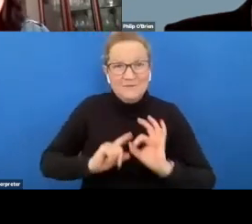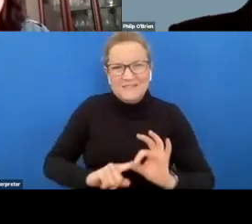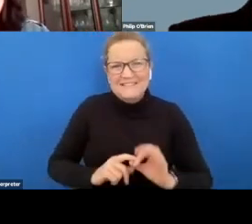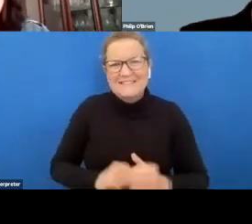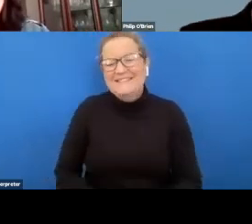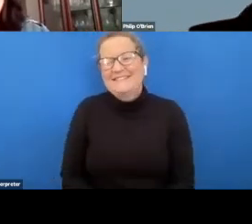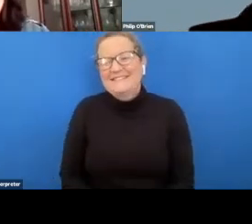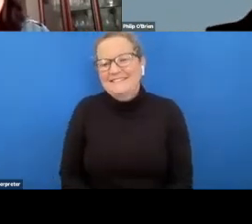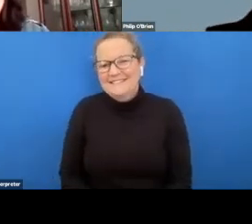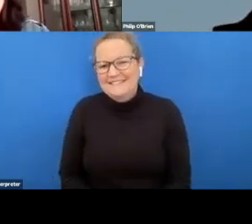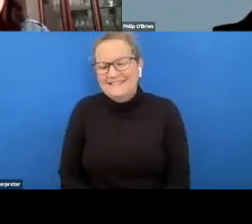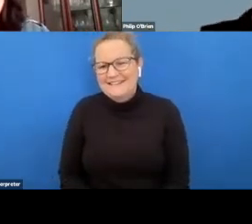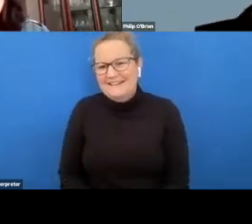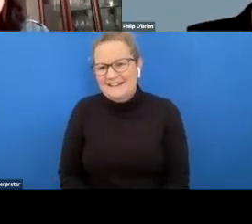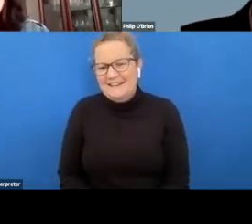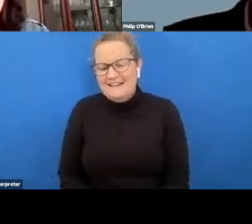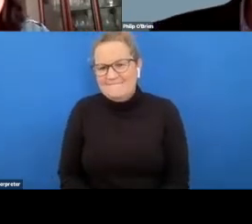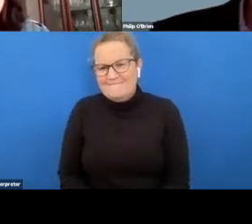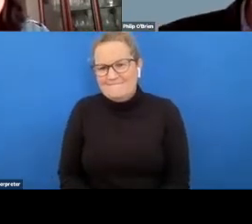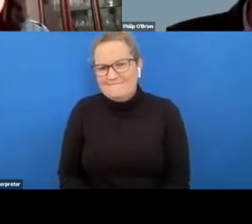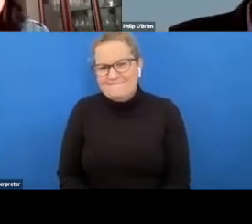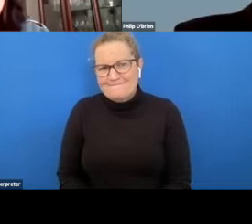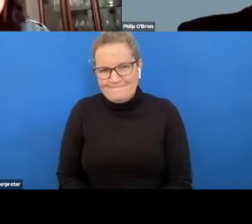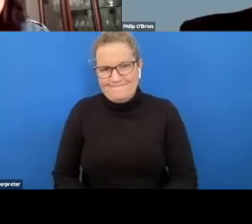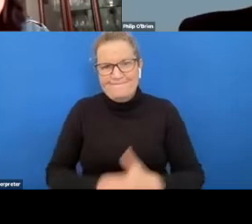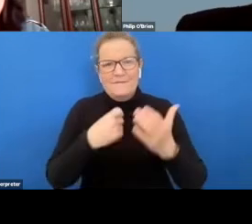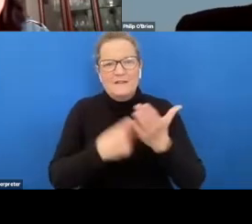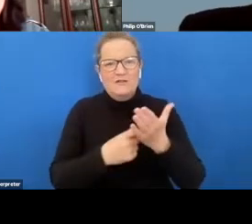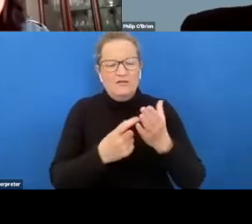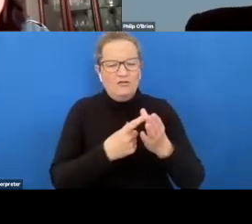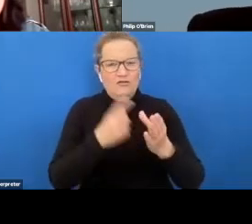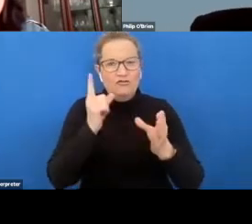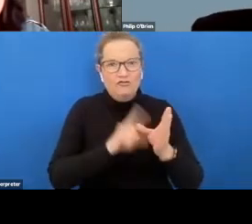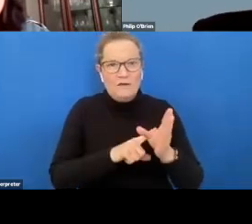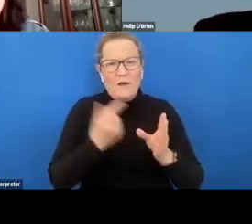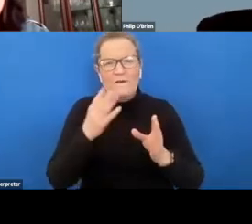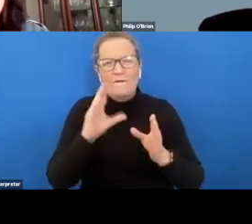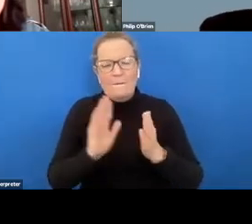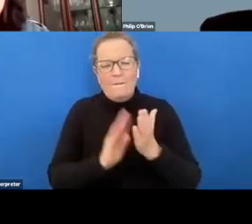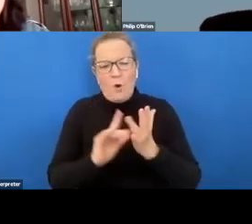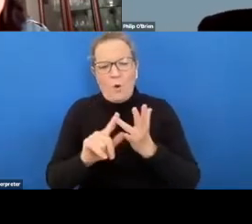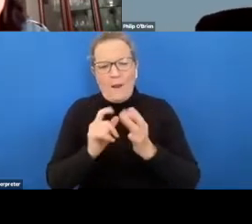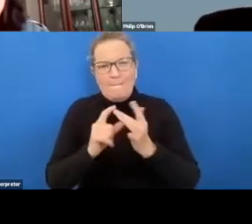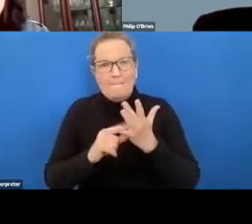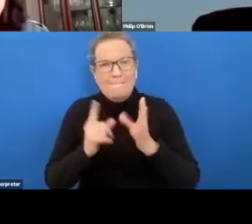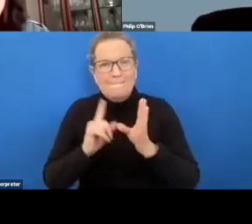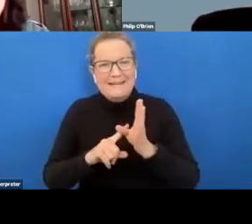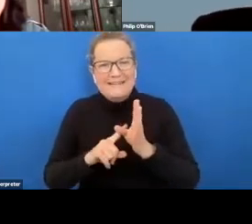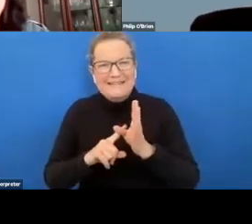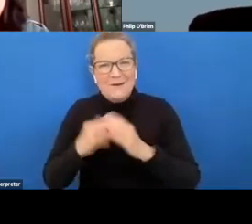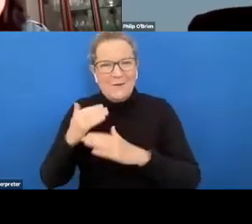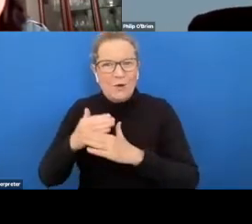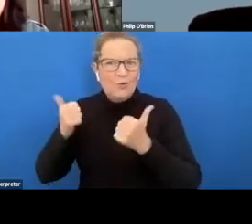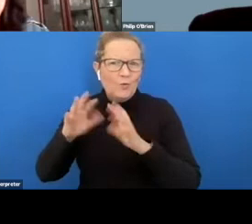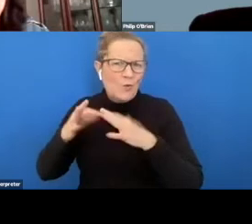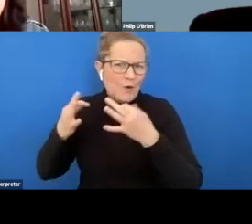and top of my list i've got um uh ray shannon and stacy all from ability works uh who i've just mentioned before great organization